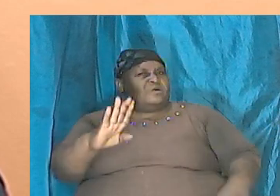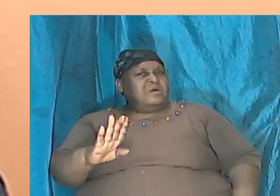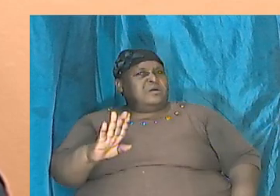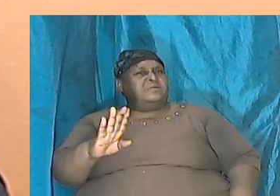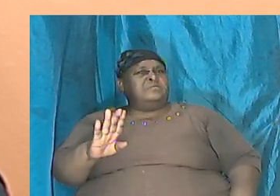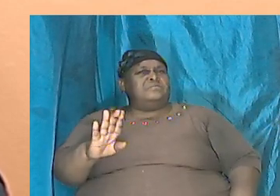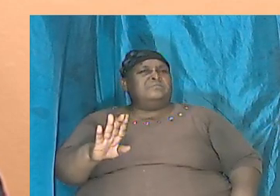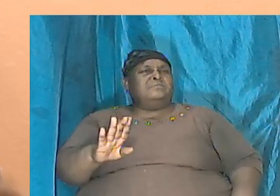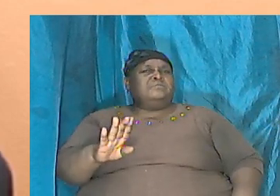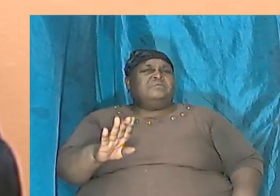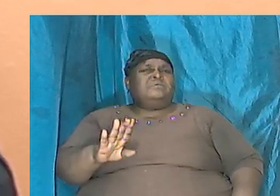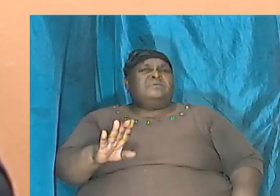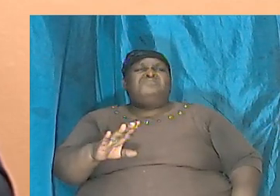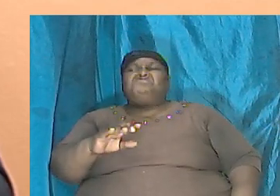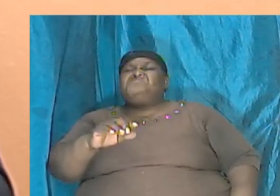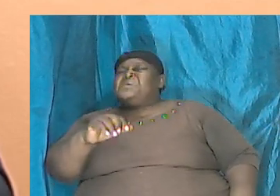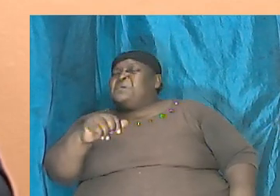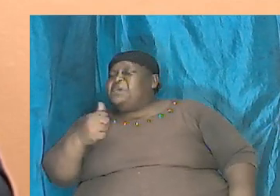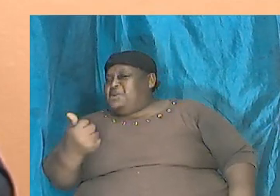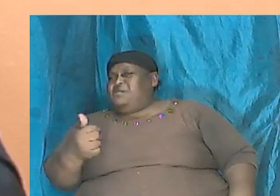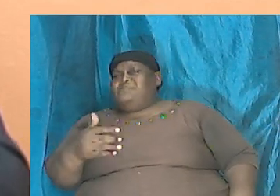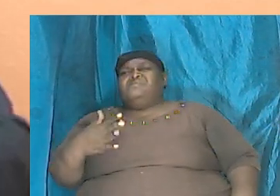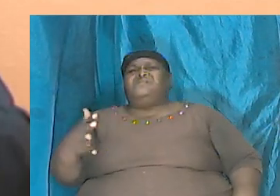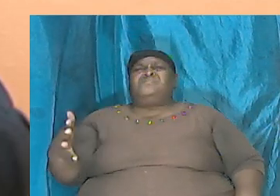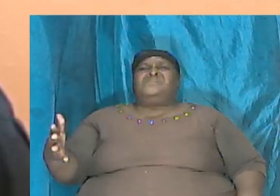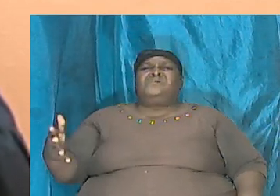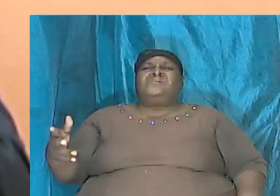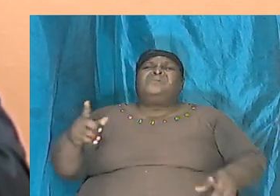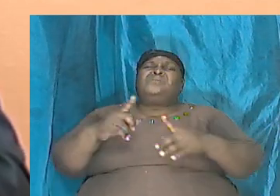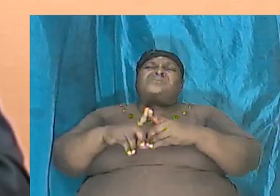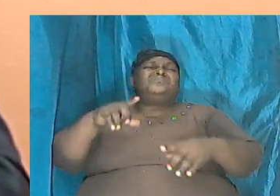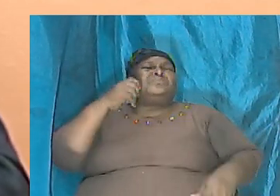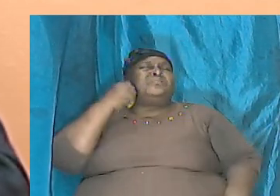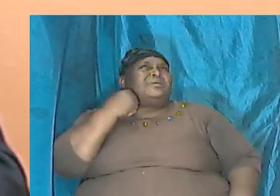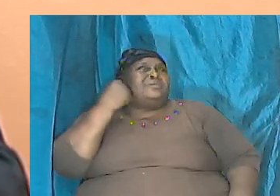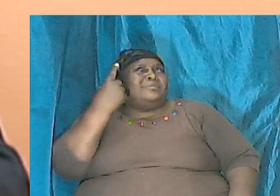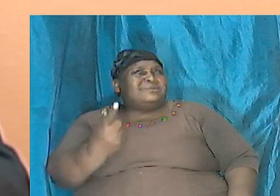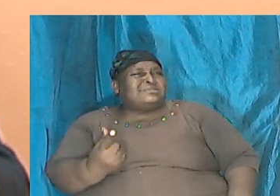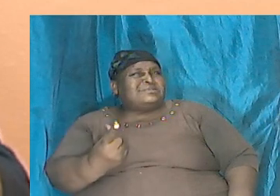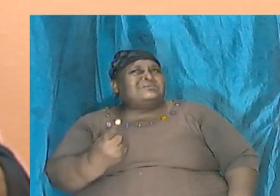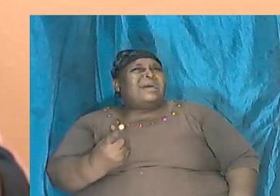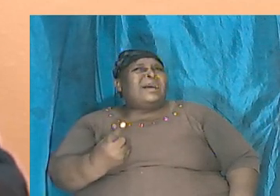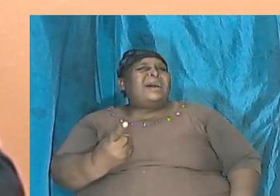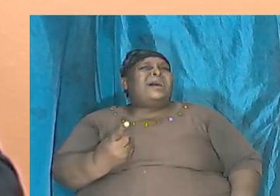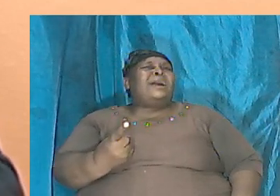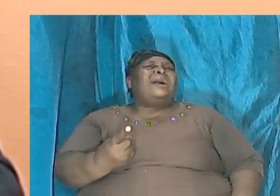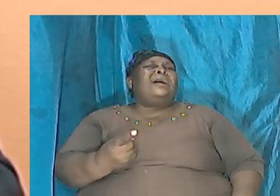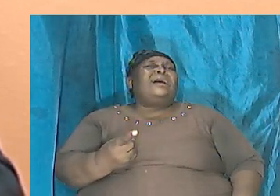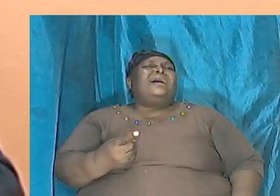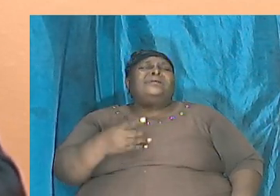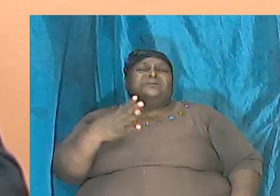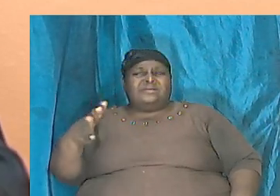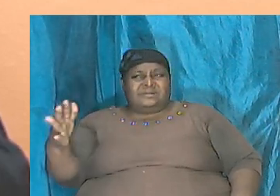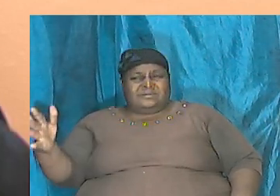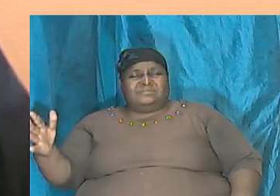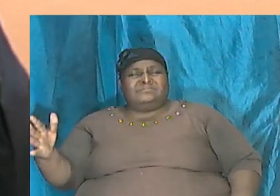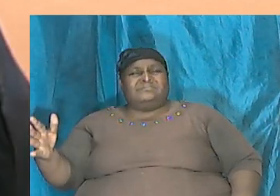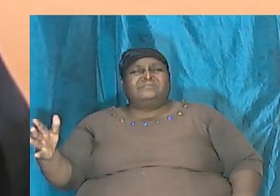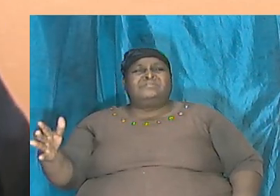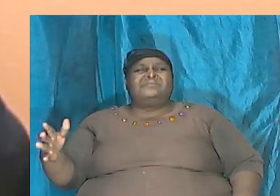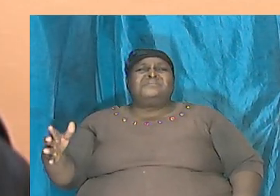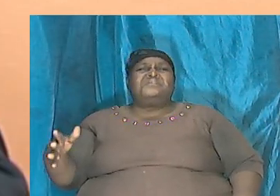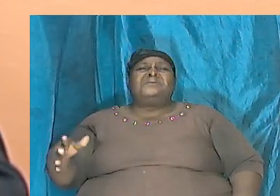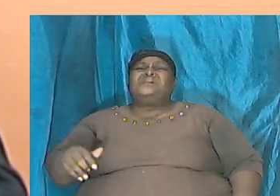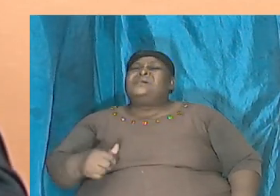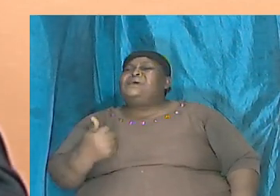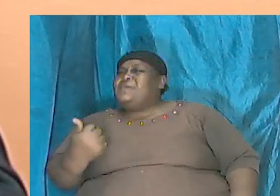Any approach to understanding a particular thing, any